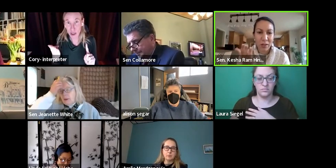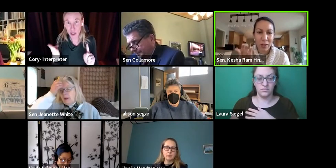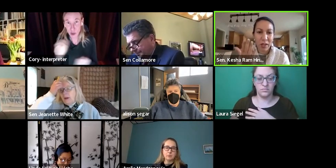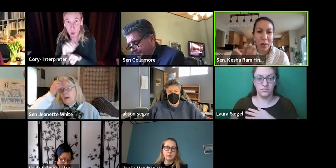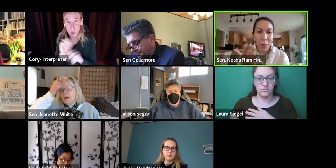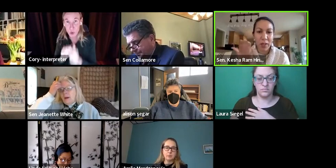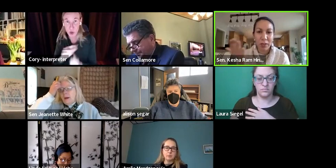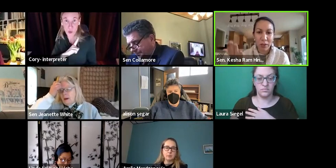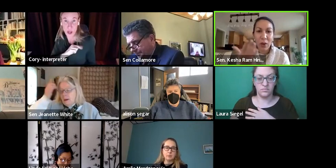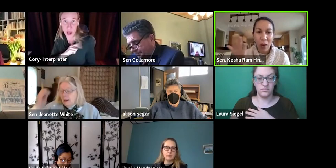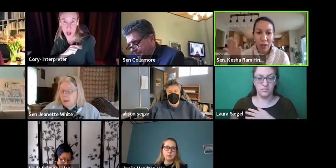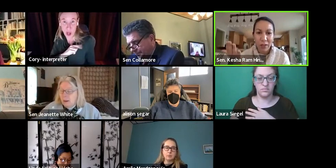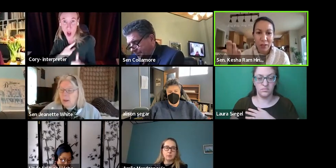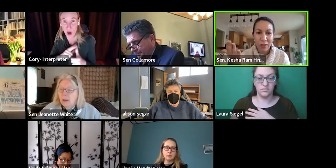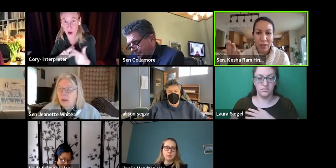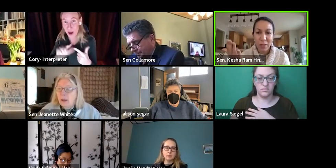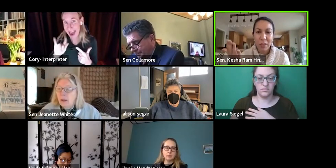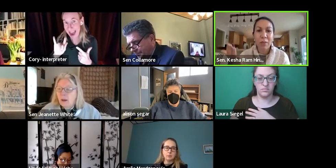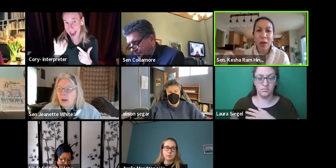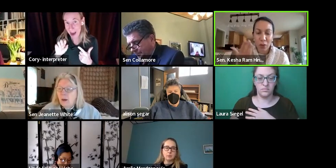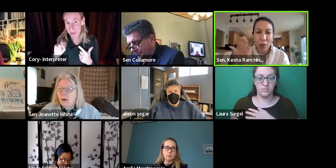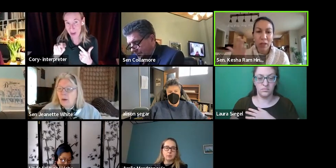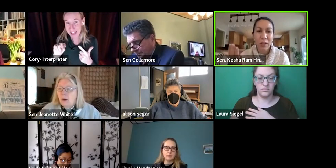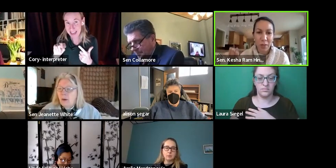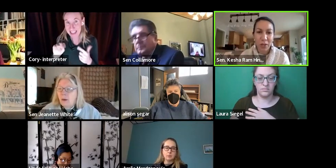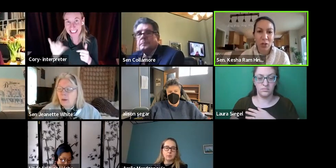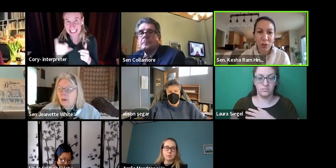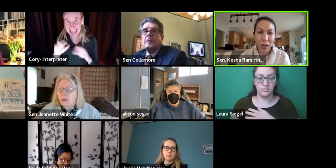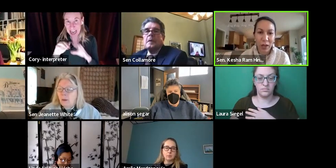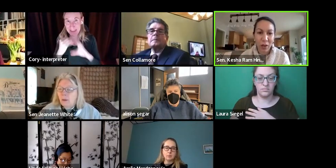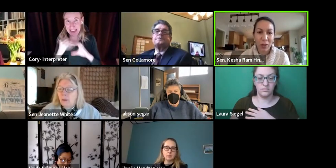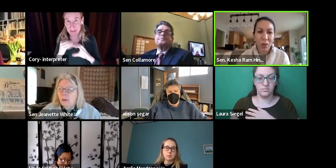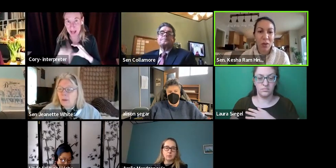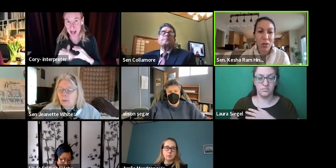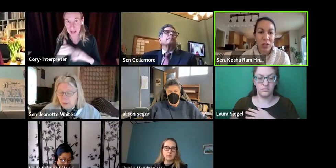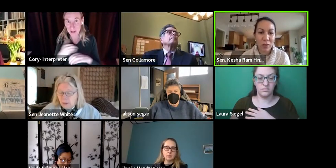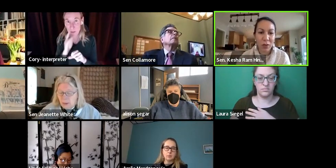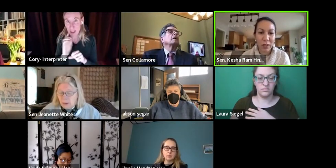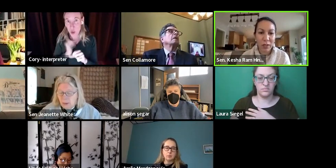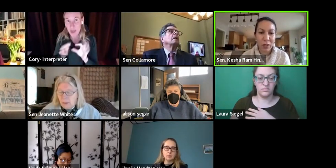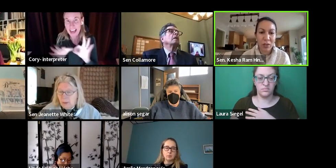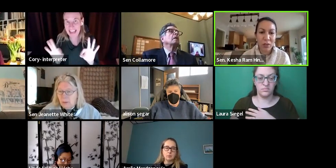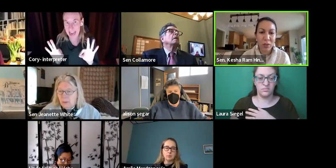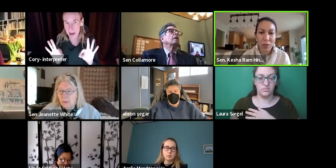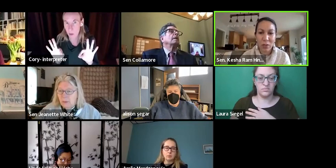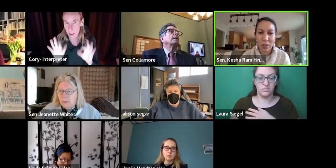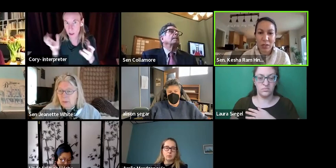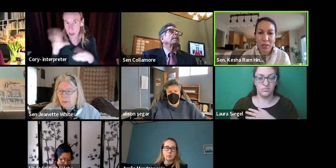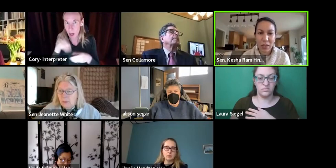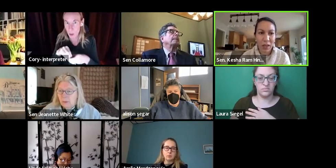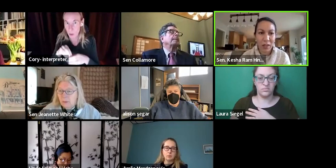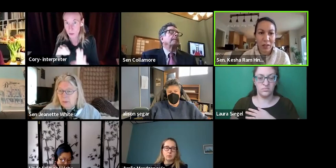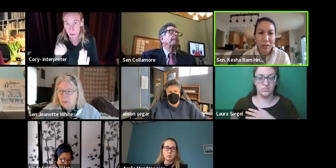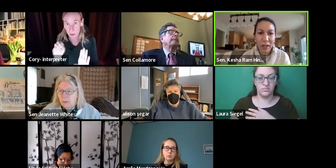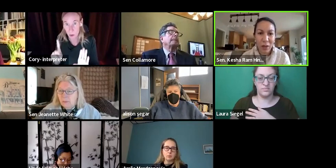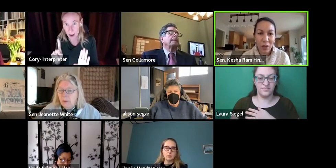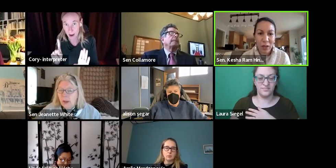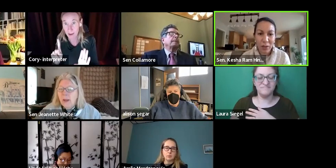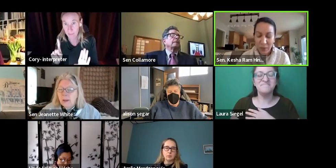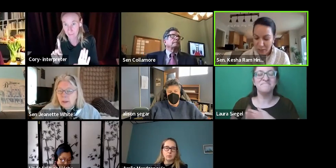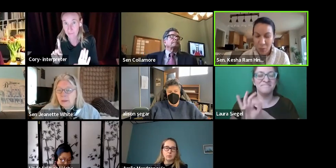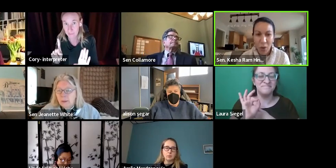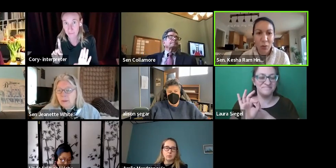and Amarin on the same email thread to make sure that our language is fully inclusive. So I just want to say that